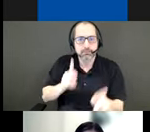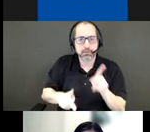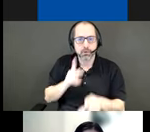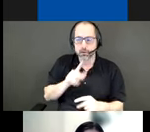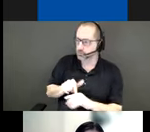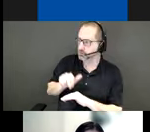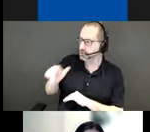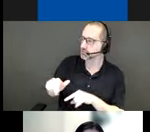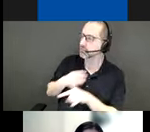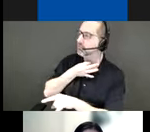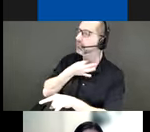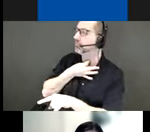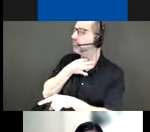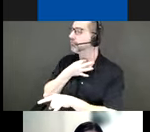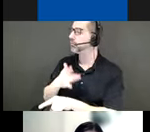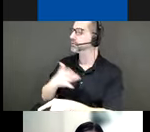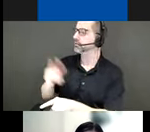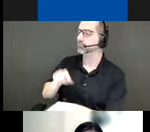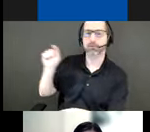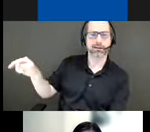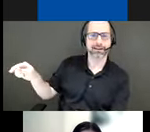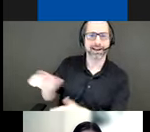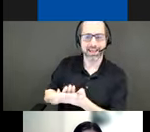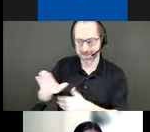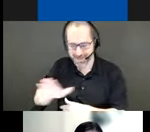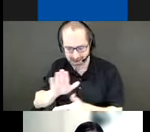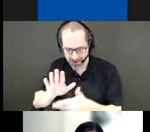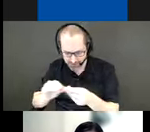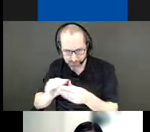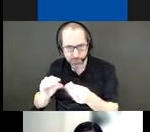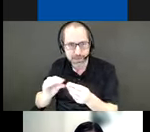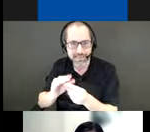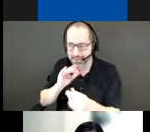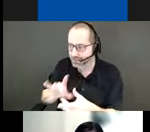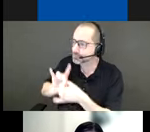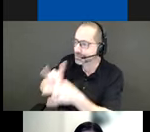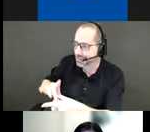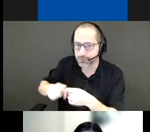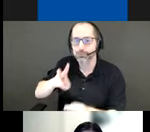of the gardener and highlighting the diverse stories that relate to waterfront experiences